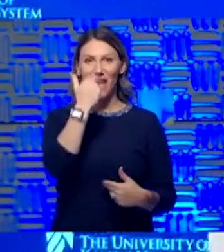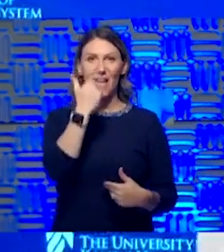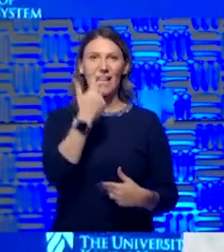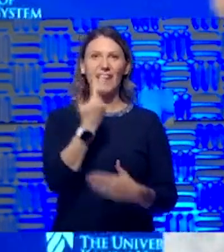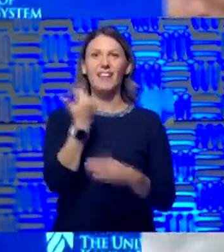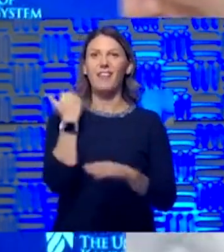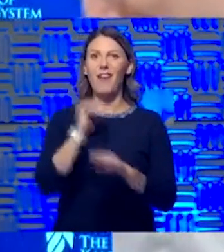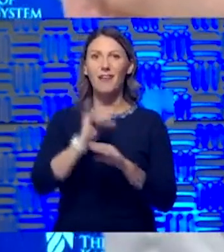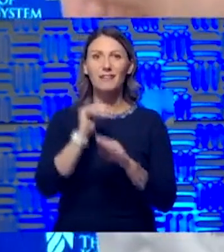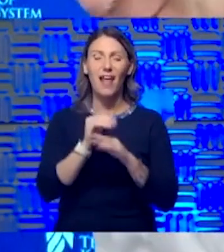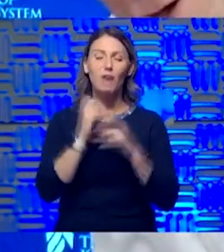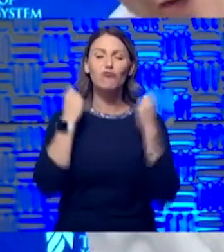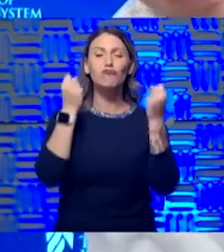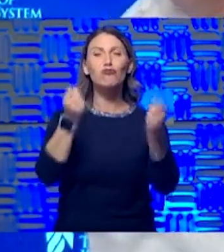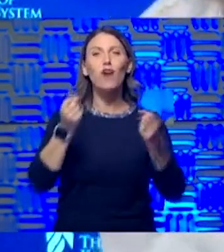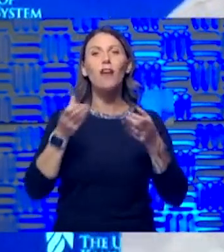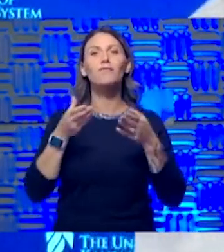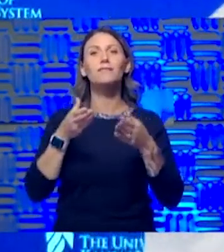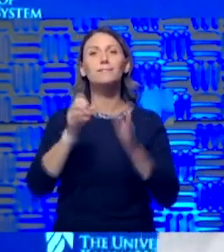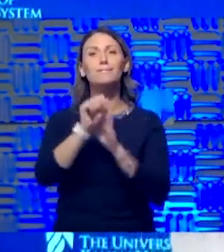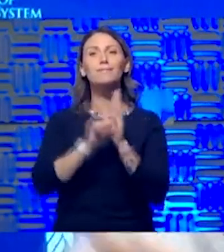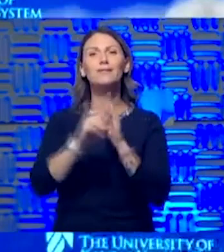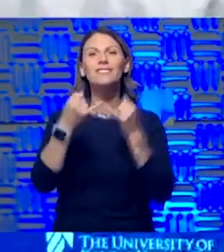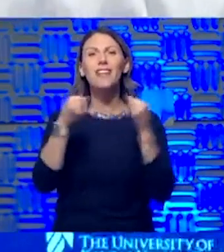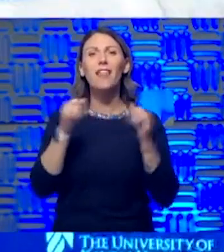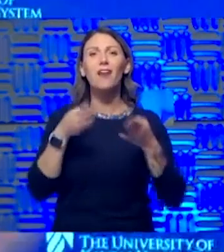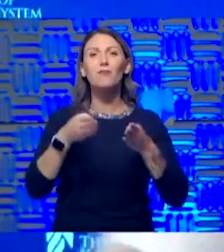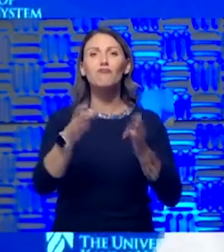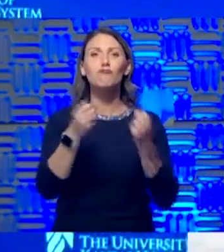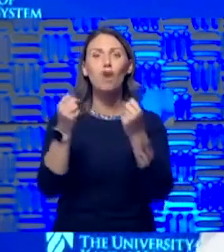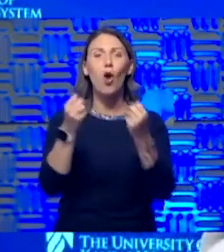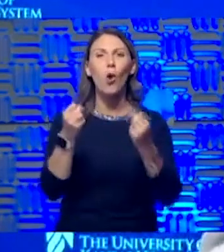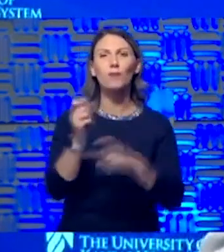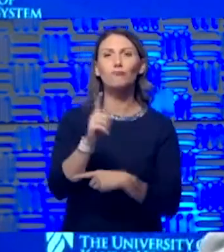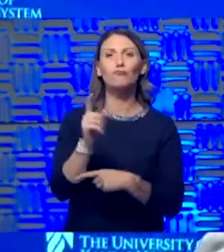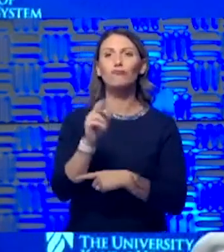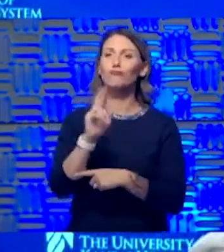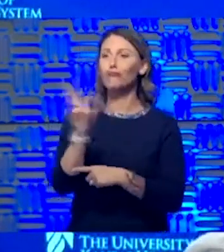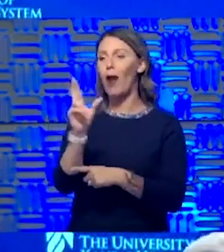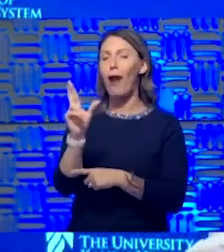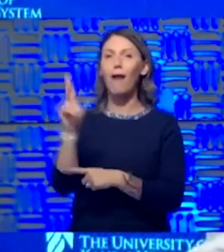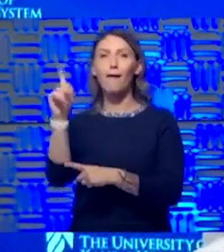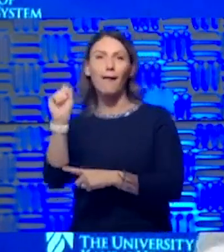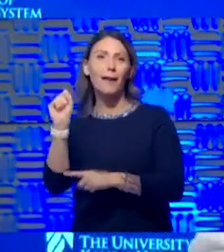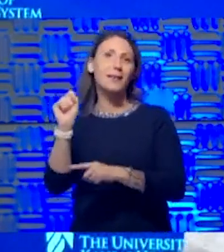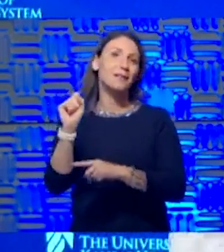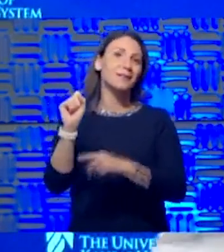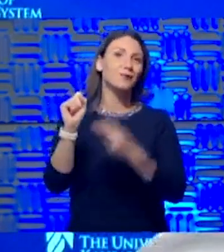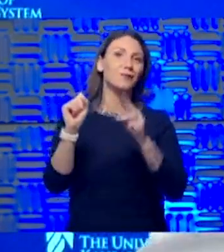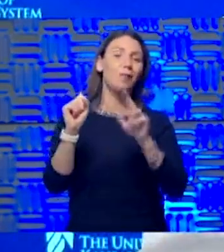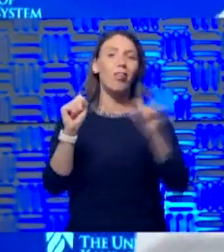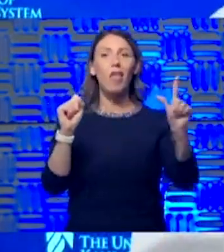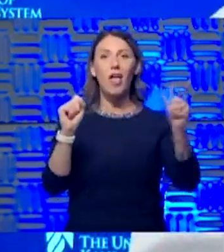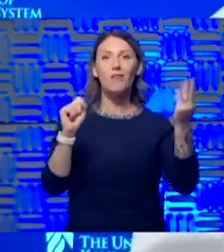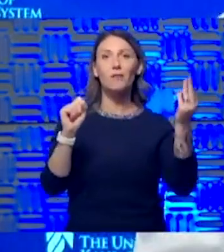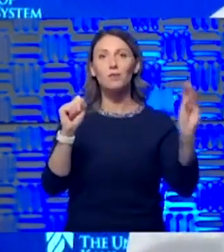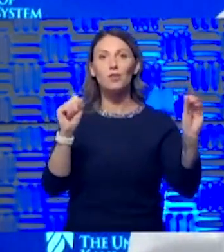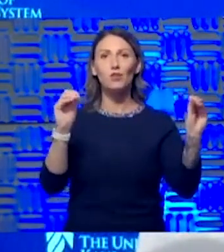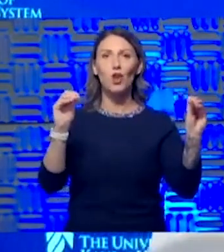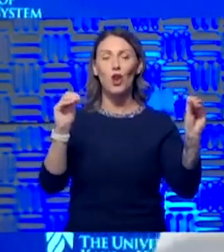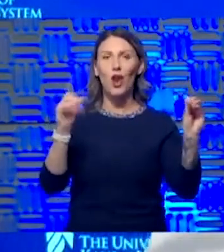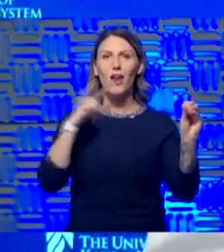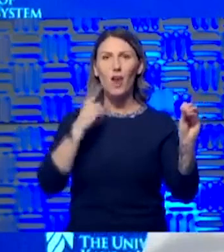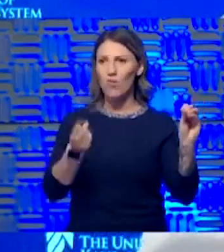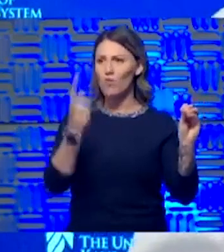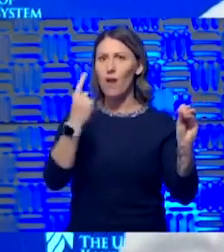State Line Road on my way home, and on the left side is Missouri, and the right side is Kansas. And on the left side, there was a hair salon. It says, open